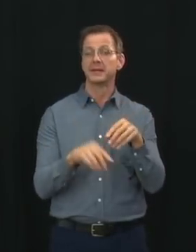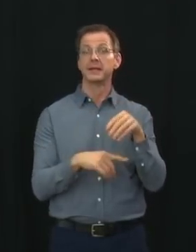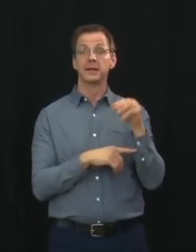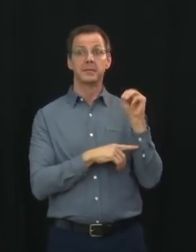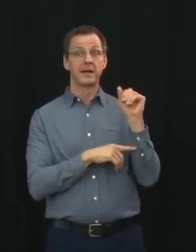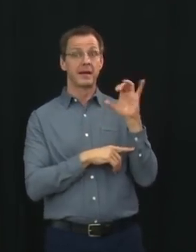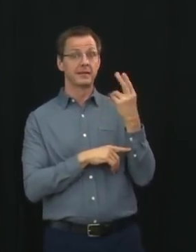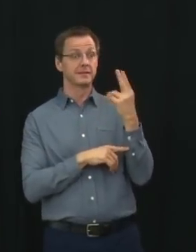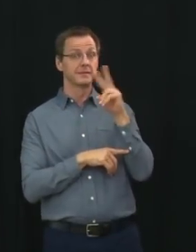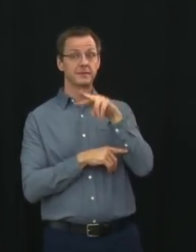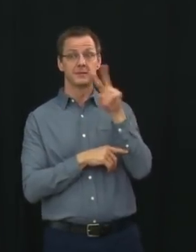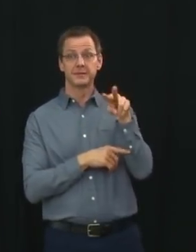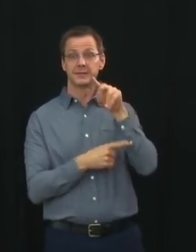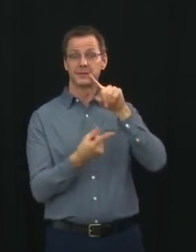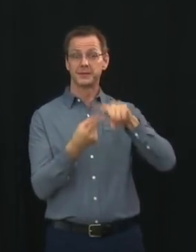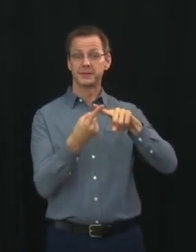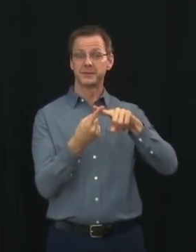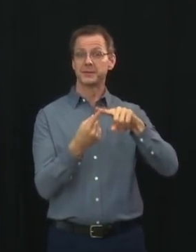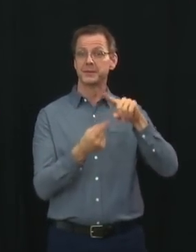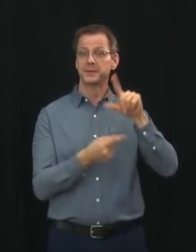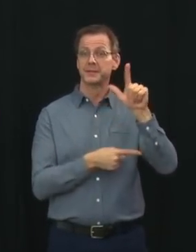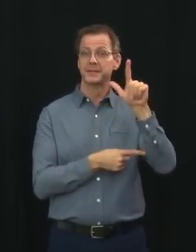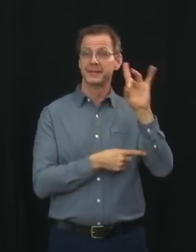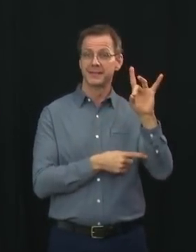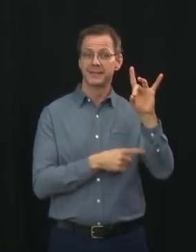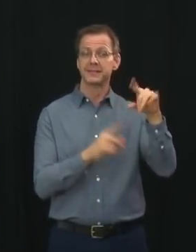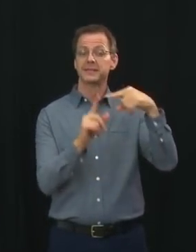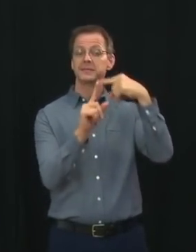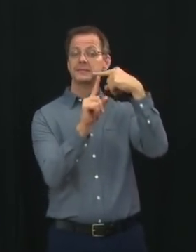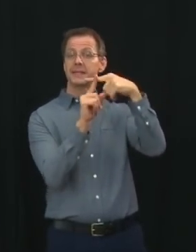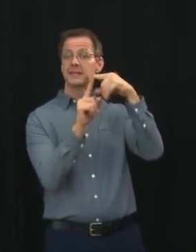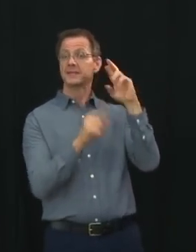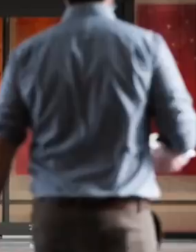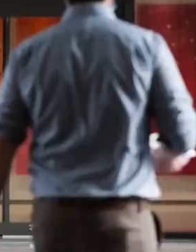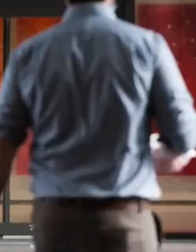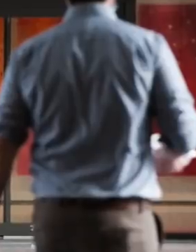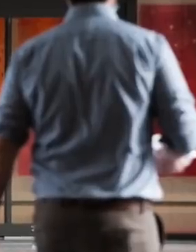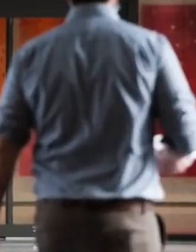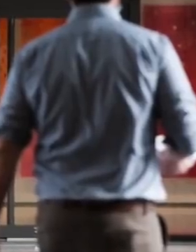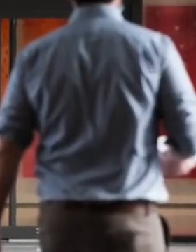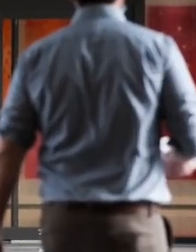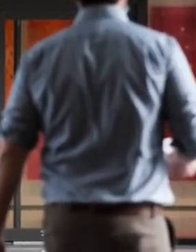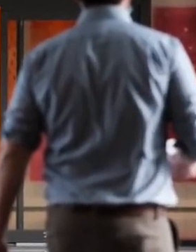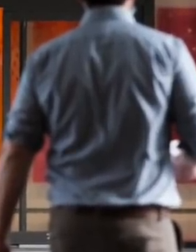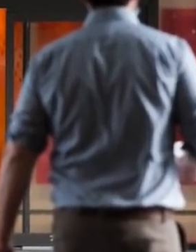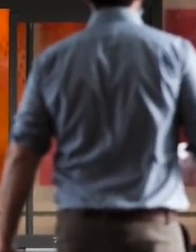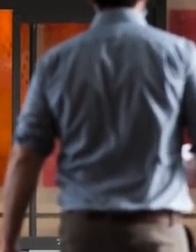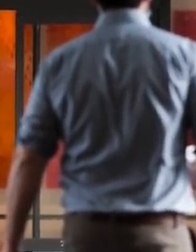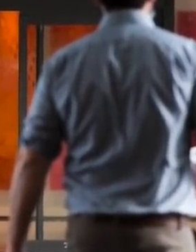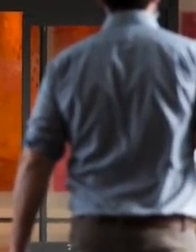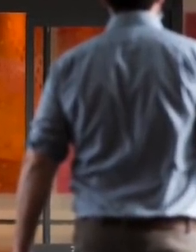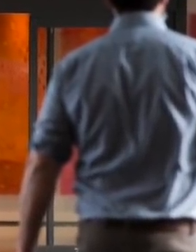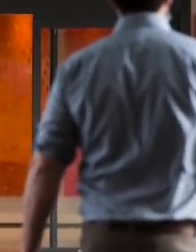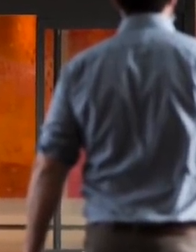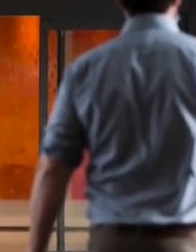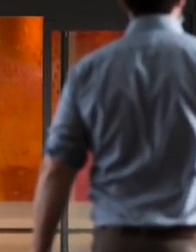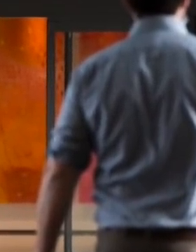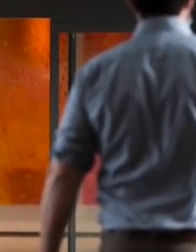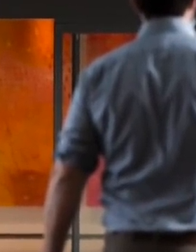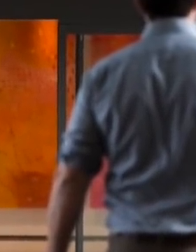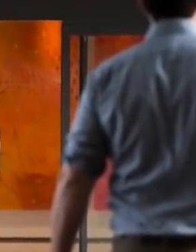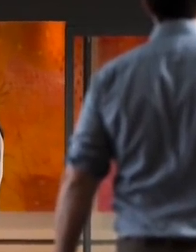.1% with an average of 24.5%. This is a slight increase from the 22%